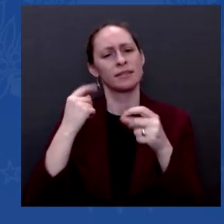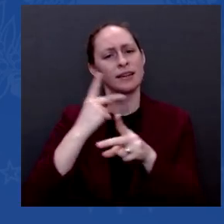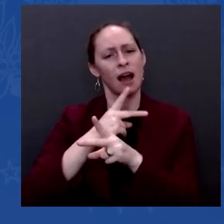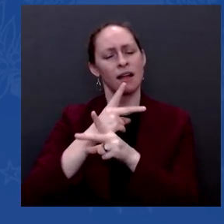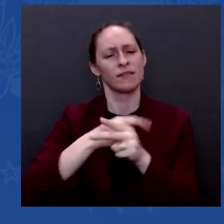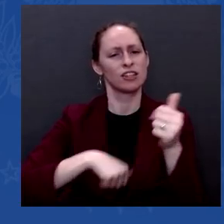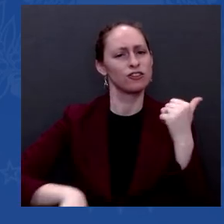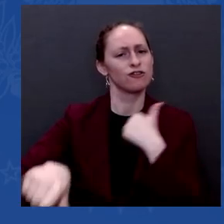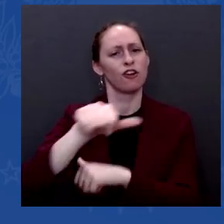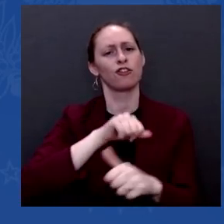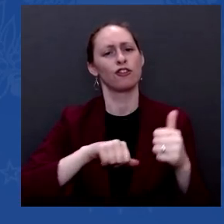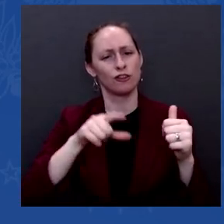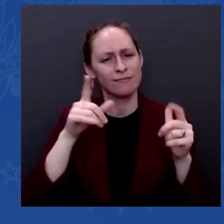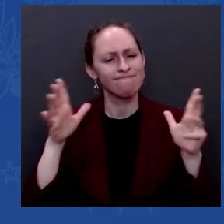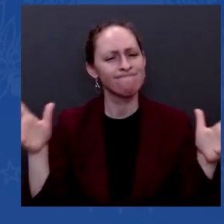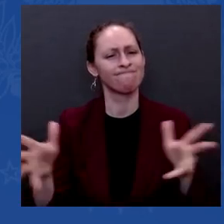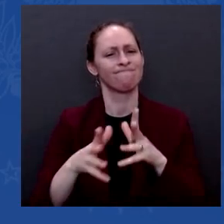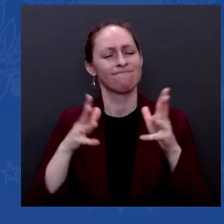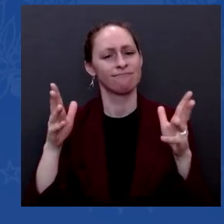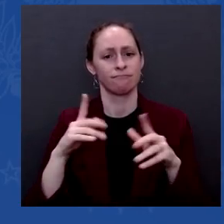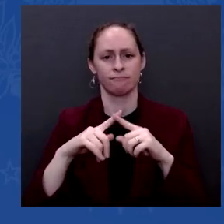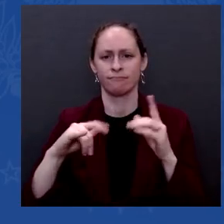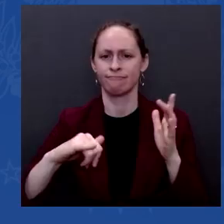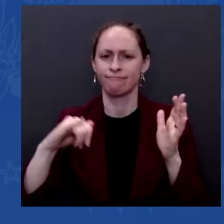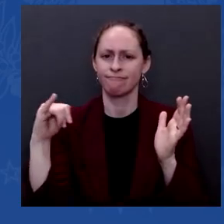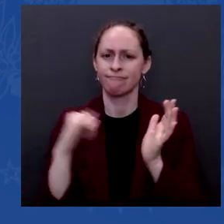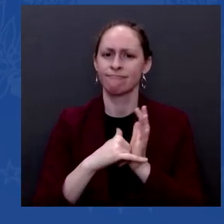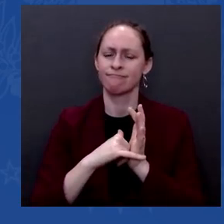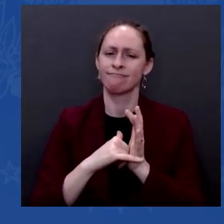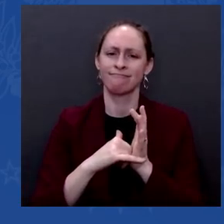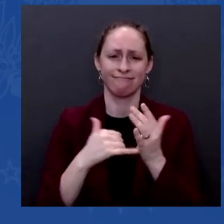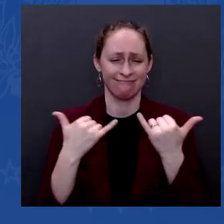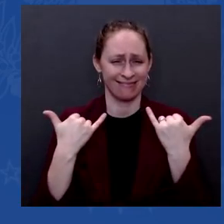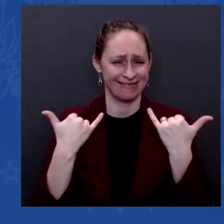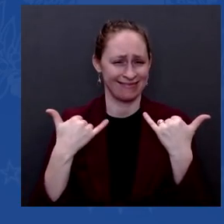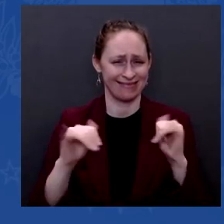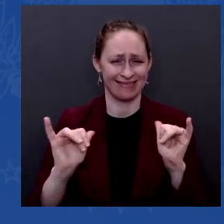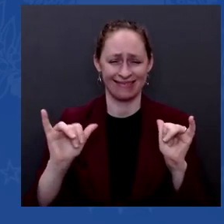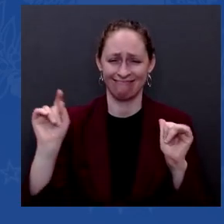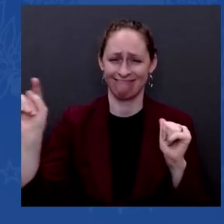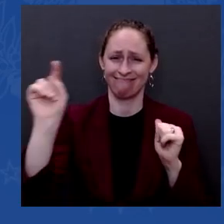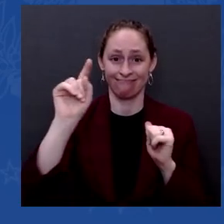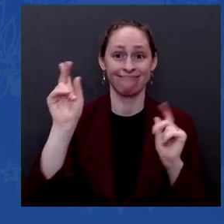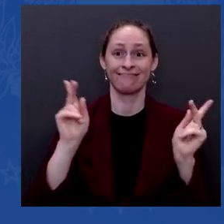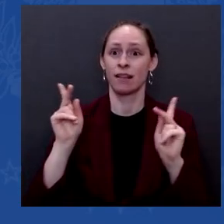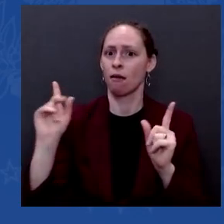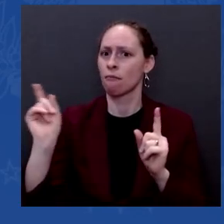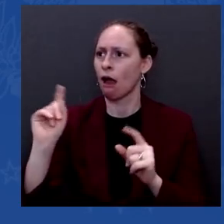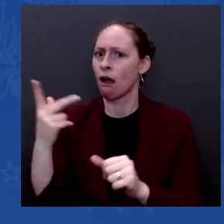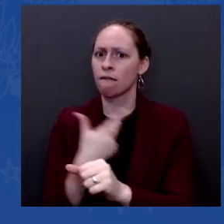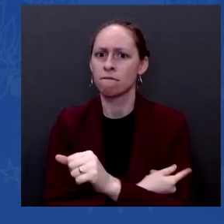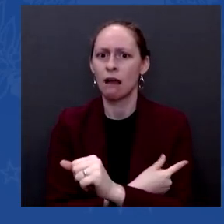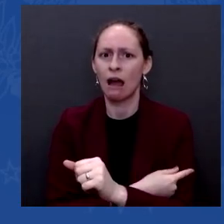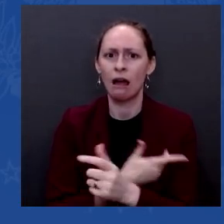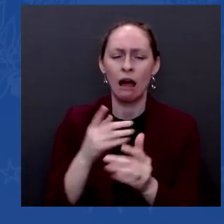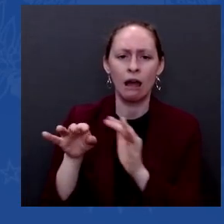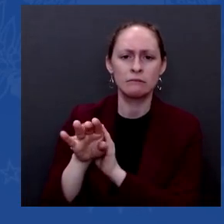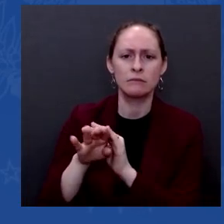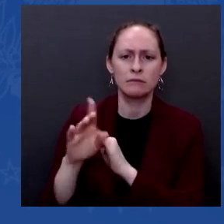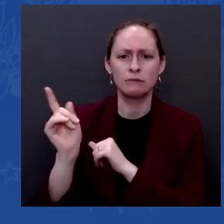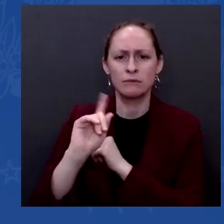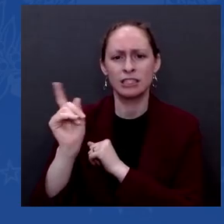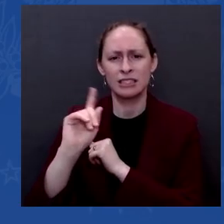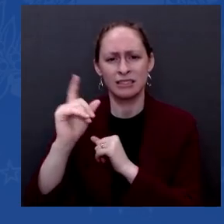to the vaccine. Can you speak to frustrated parents a little bit about why that continues to be the case and when that might change?